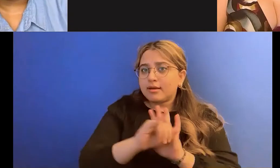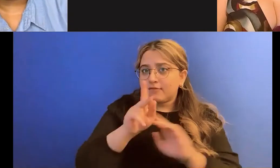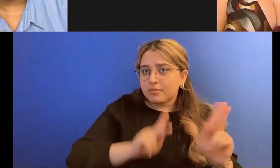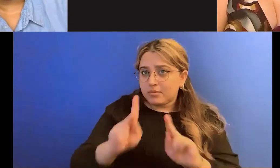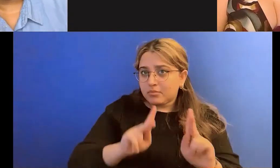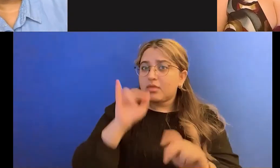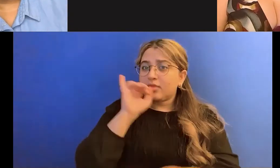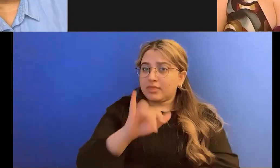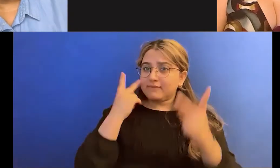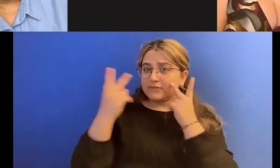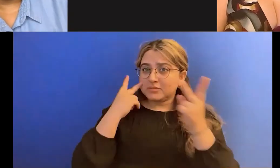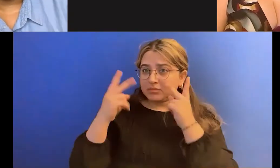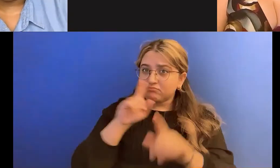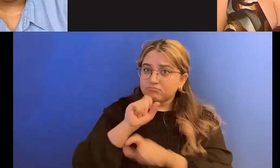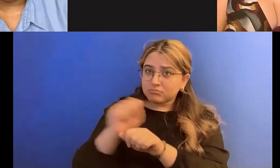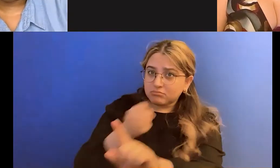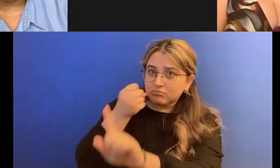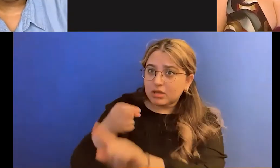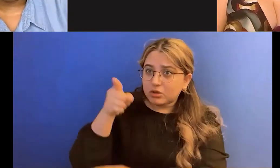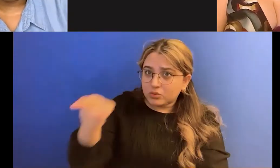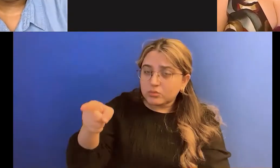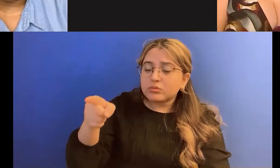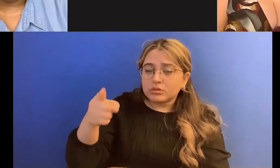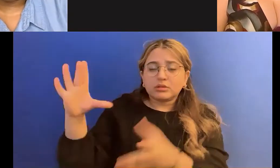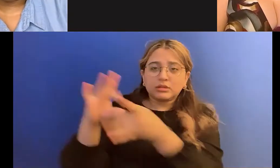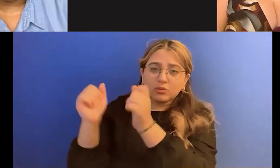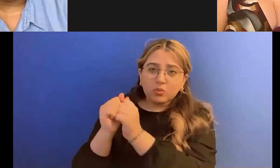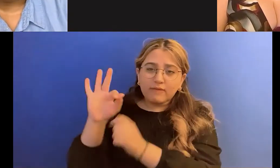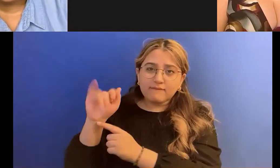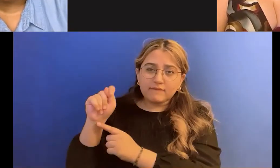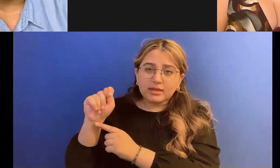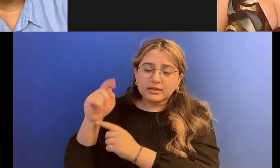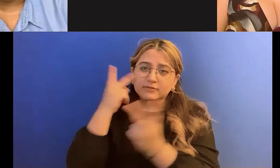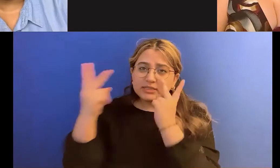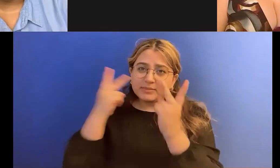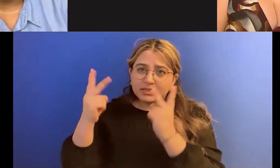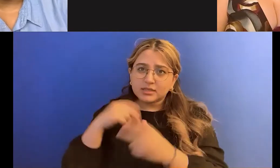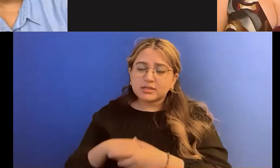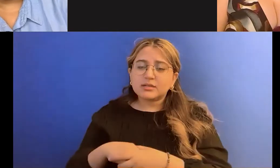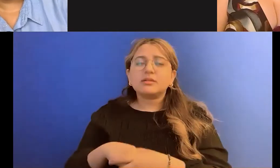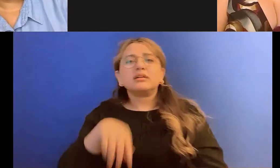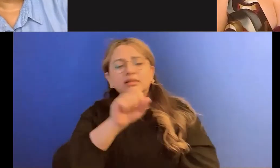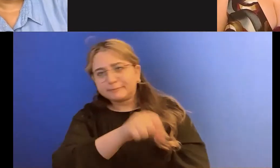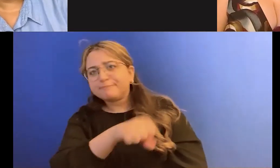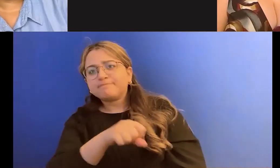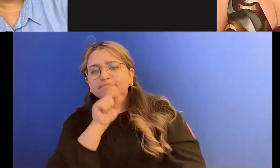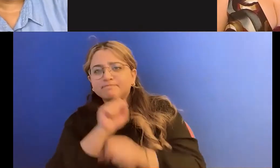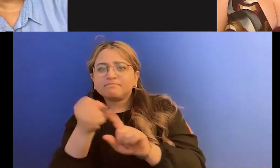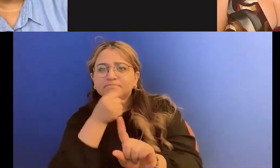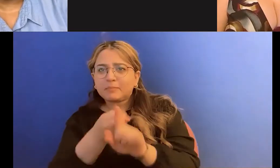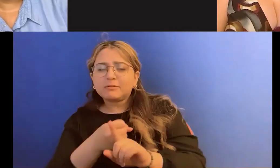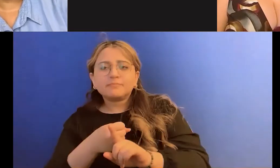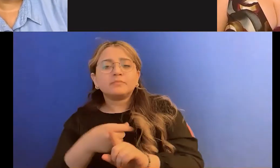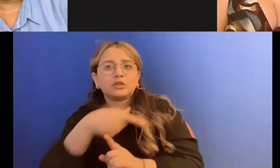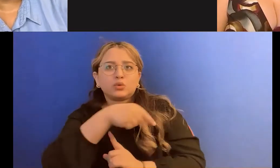visibility make an impact on you in the same way that the fat visibility did? Yes. A big difference. It was, uh, very